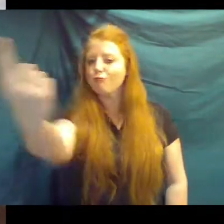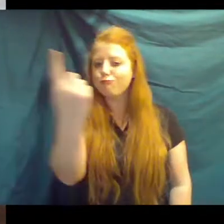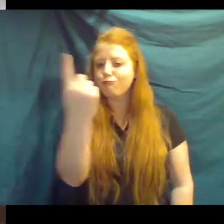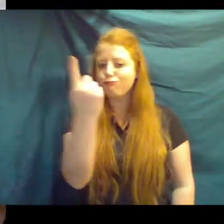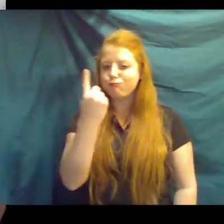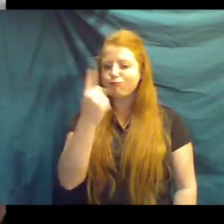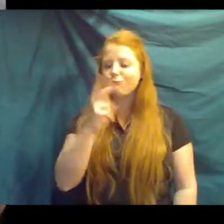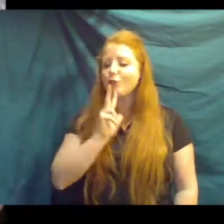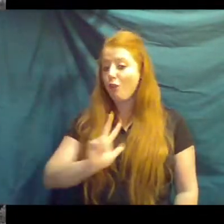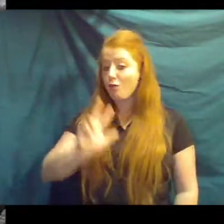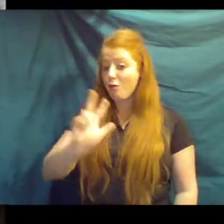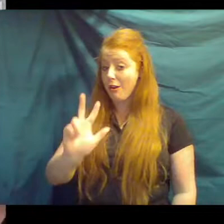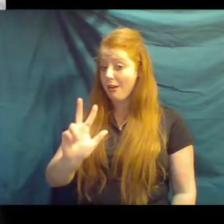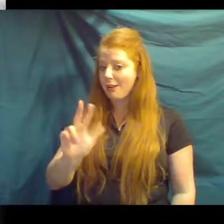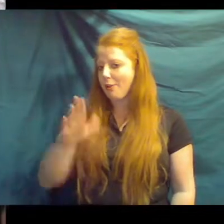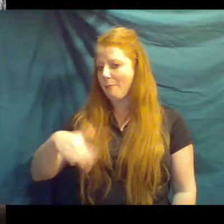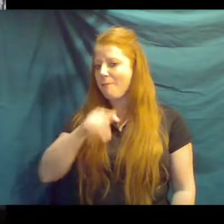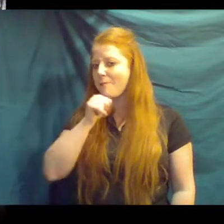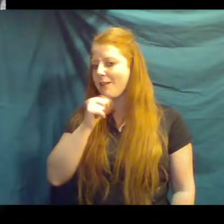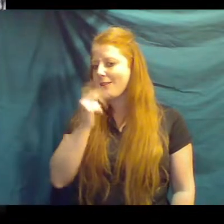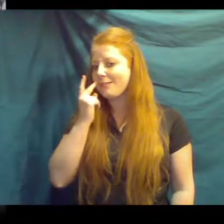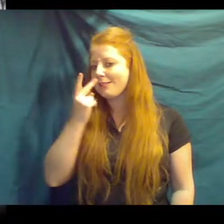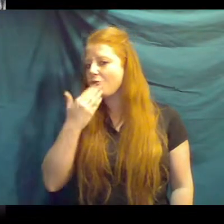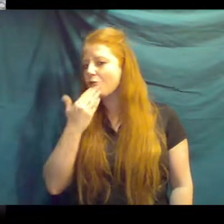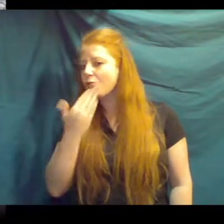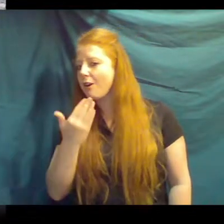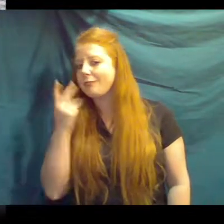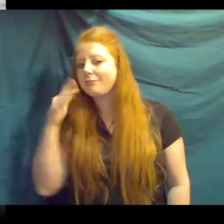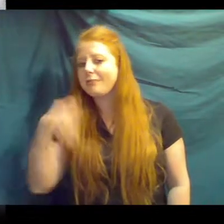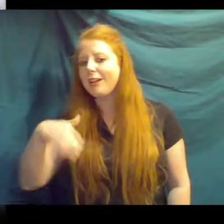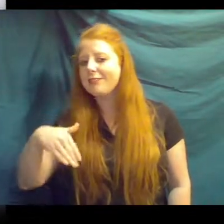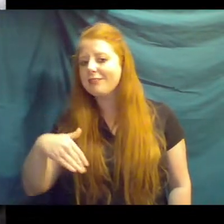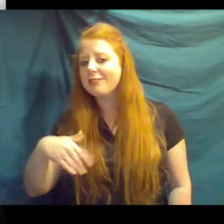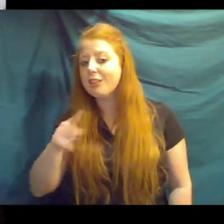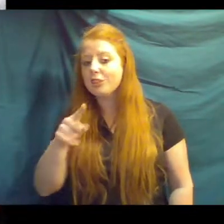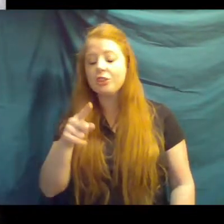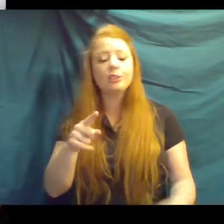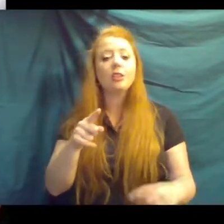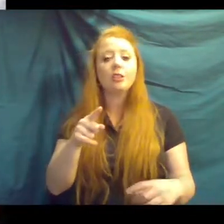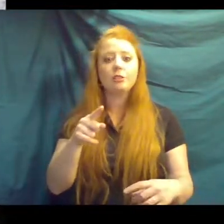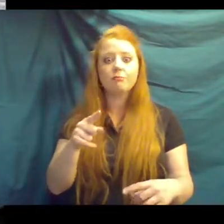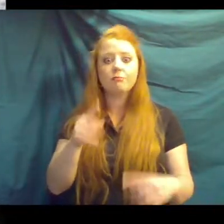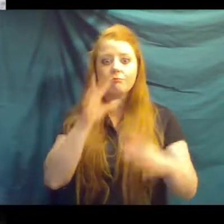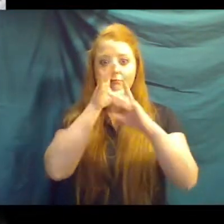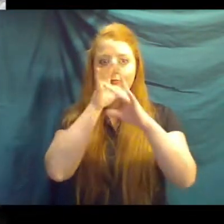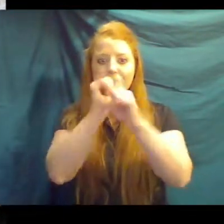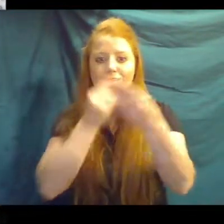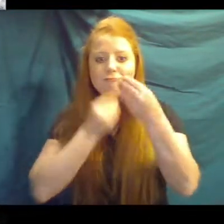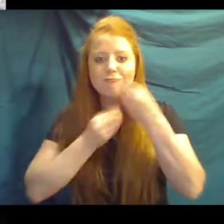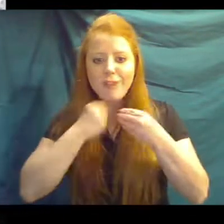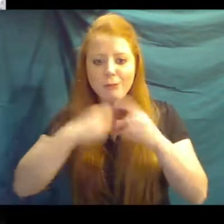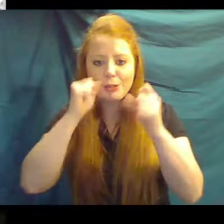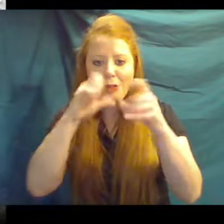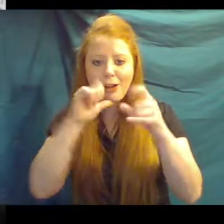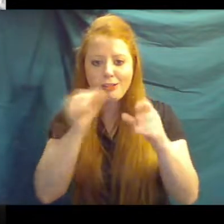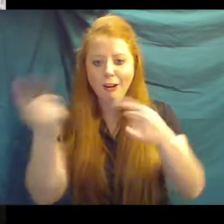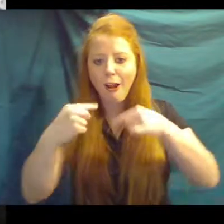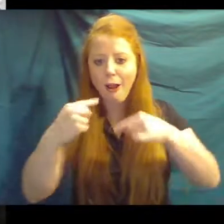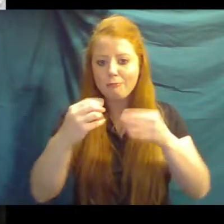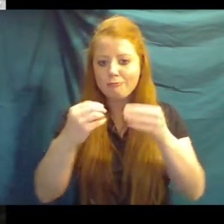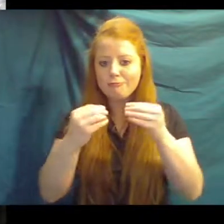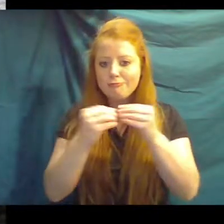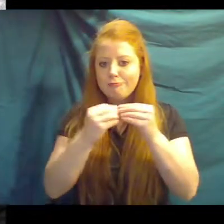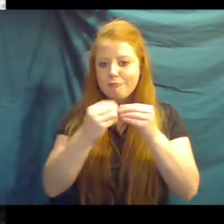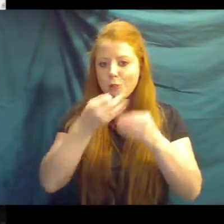-year-old that you probably haven't gotten a good look at yet. She is very much into food, so I'm surprised she hasn't shown you this sooner